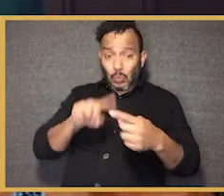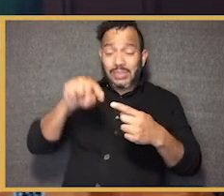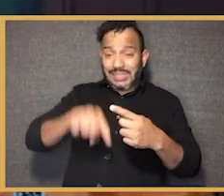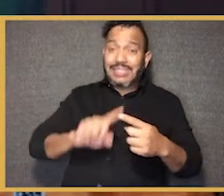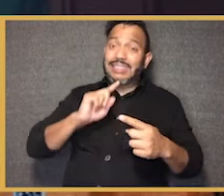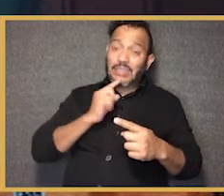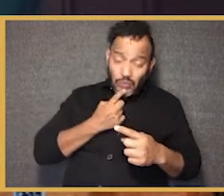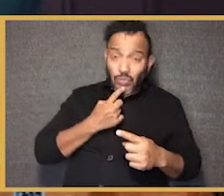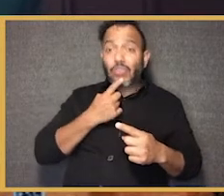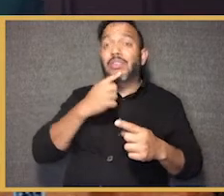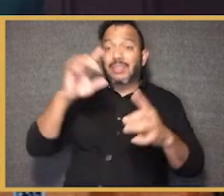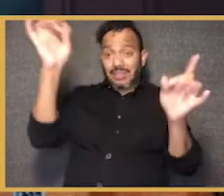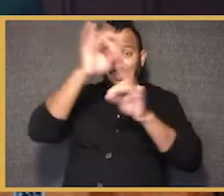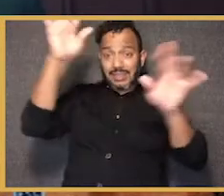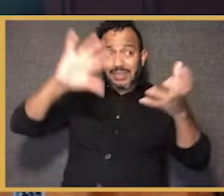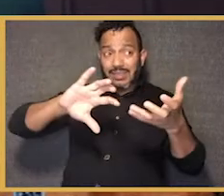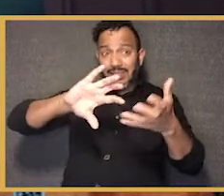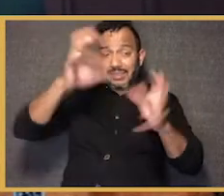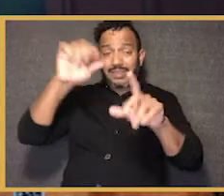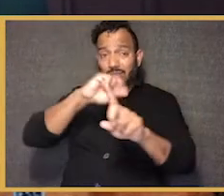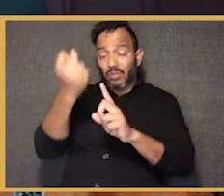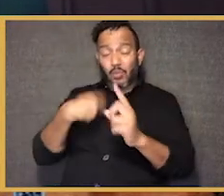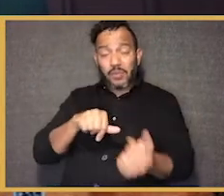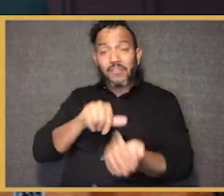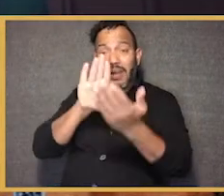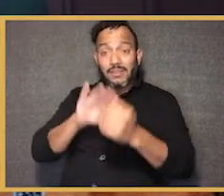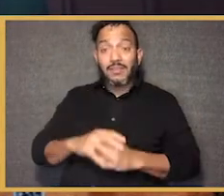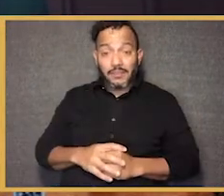the urgent crisis that we face as a country.